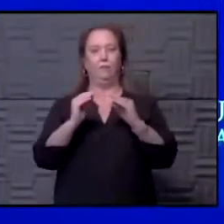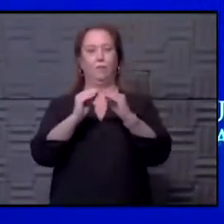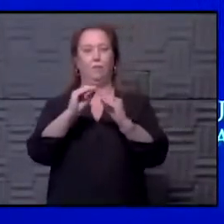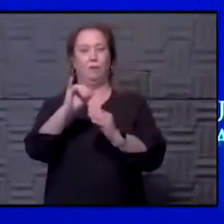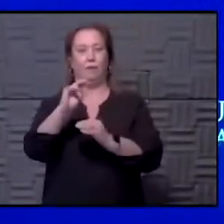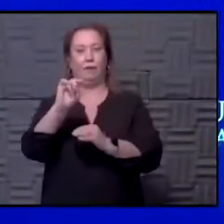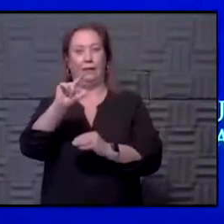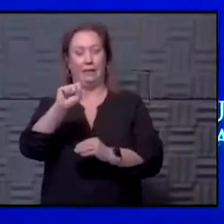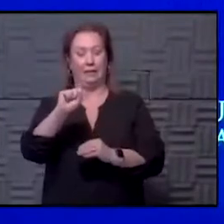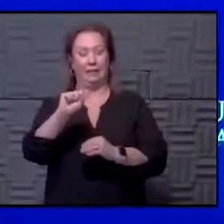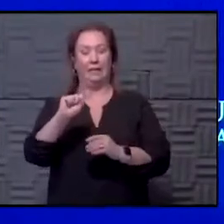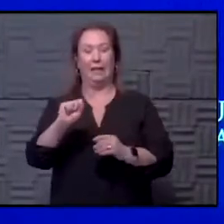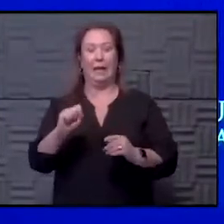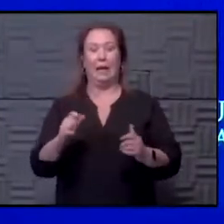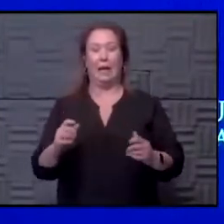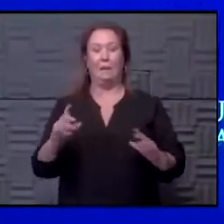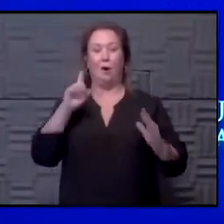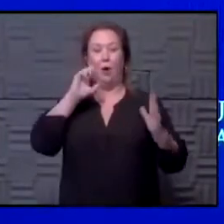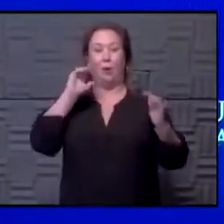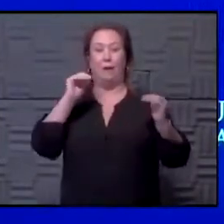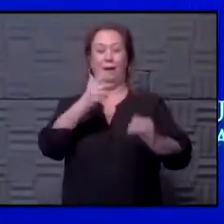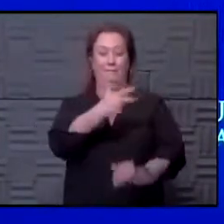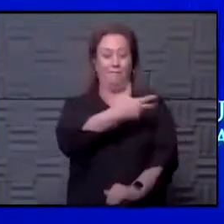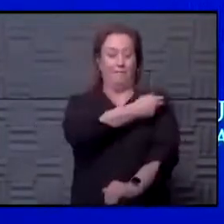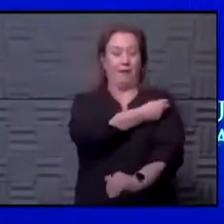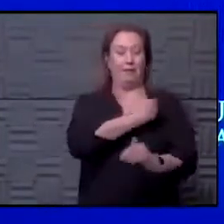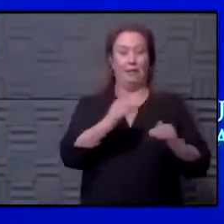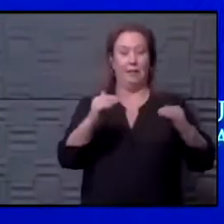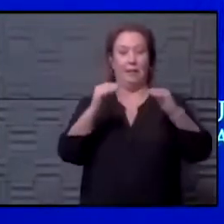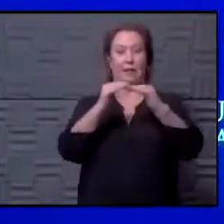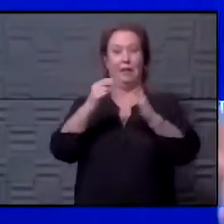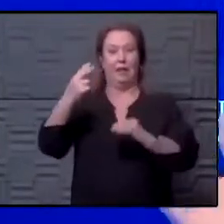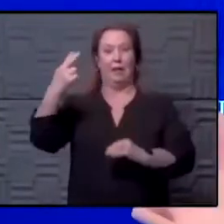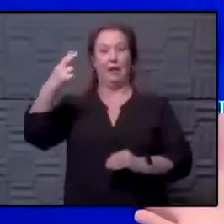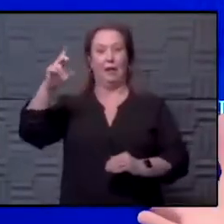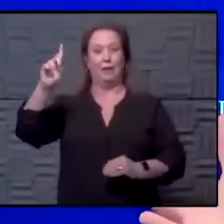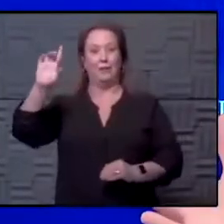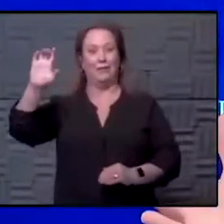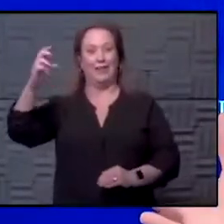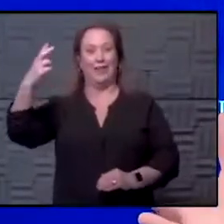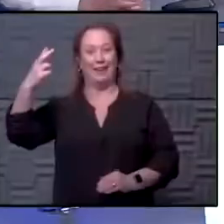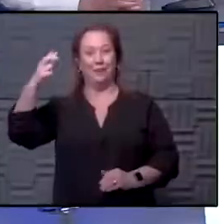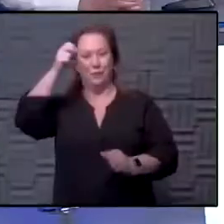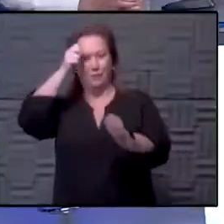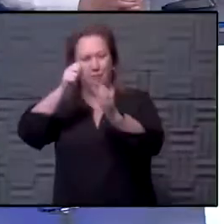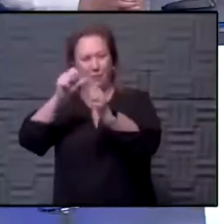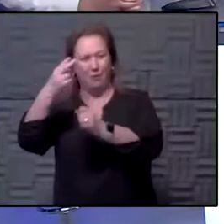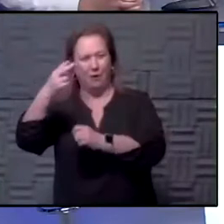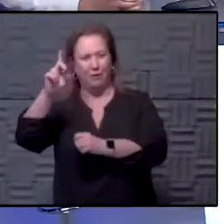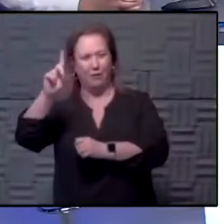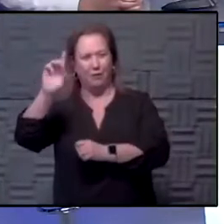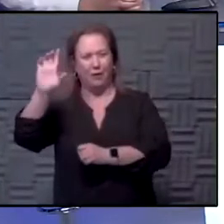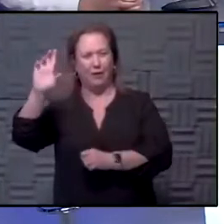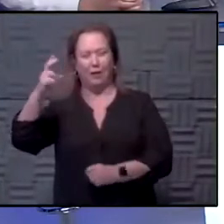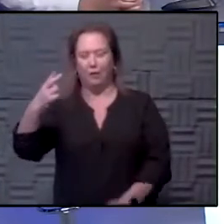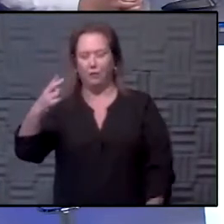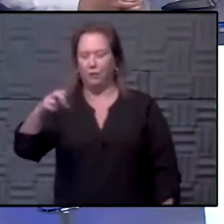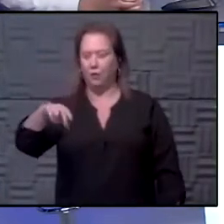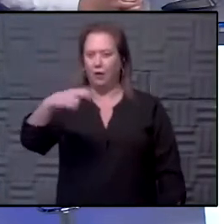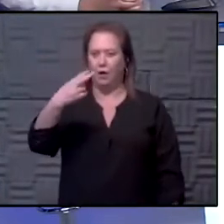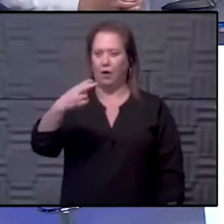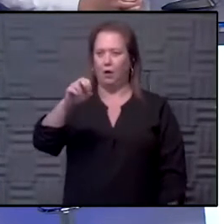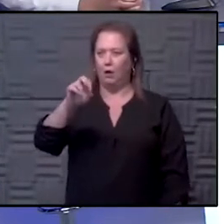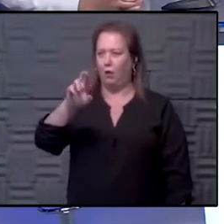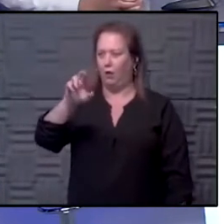hoping for is vaccination equals HDH. Who remembers that? Come on. Herrera